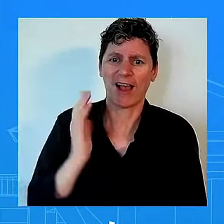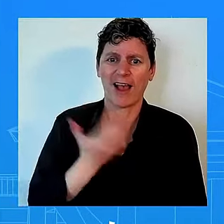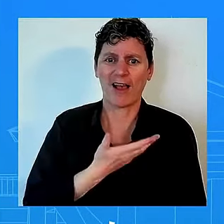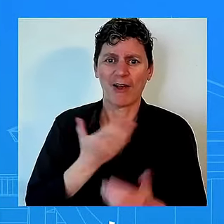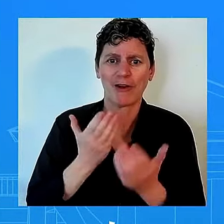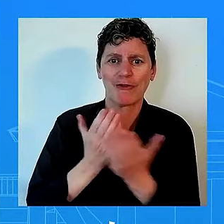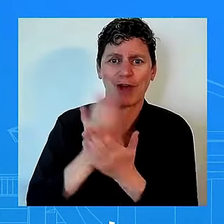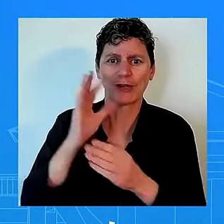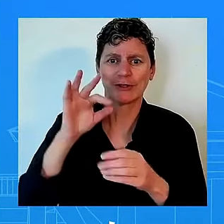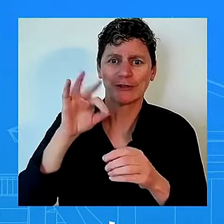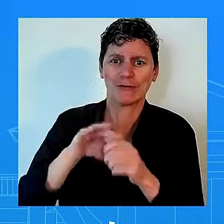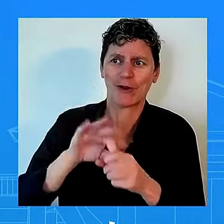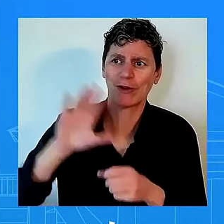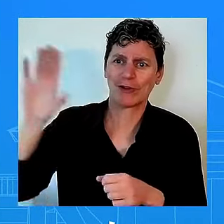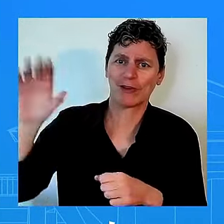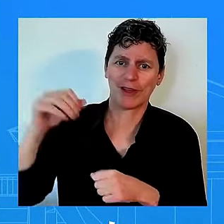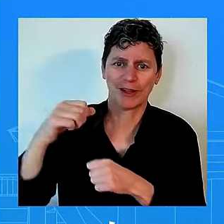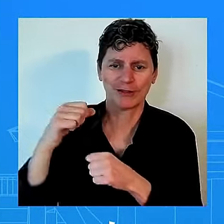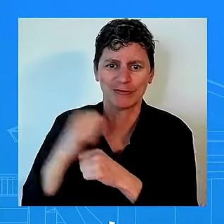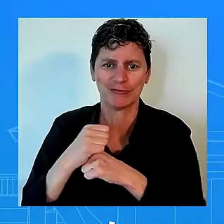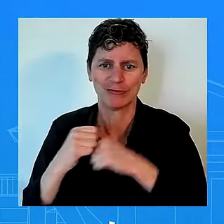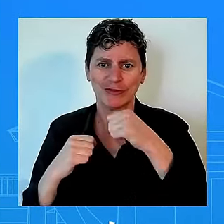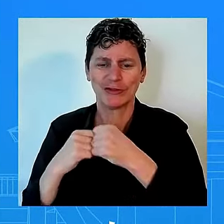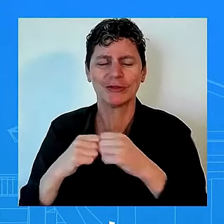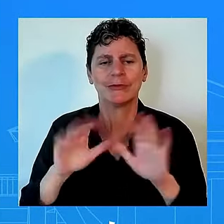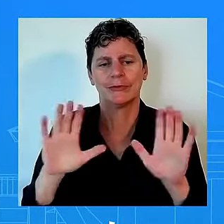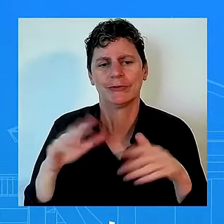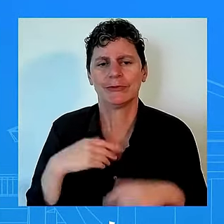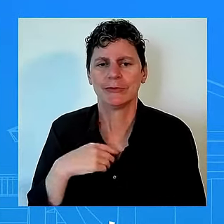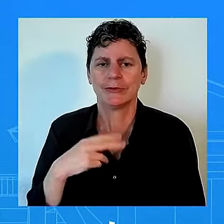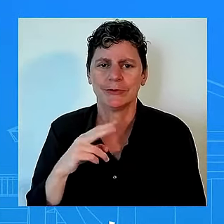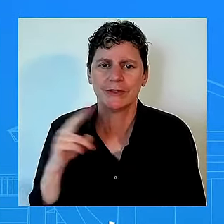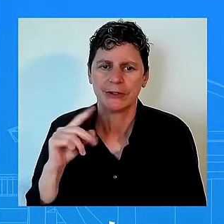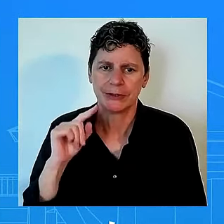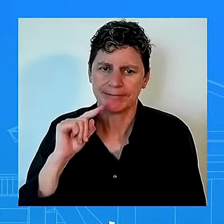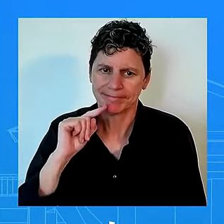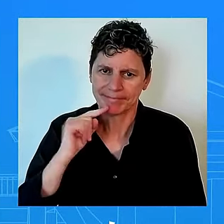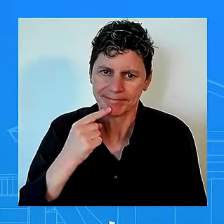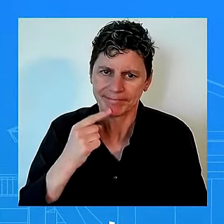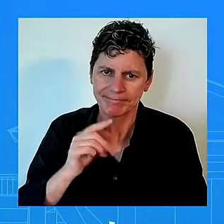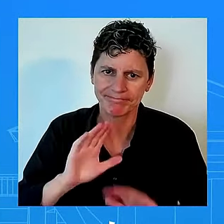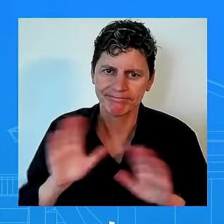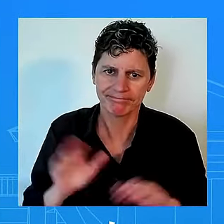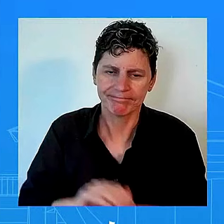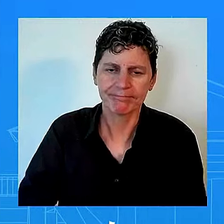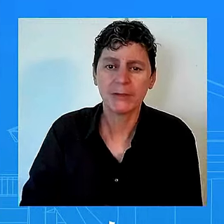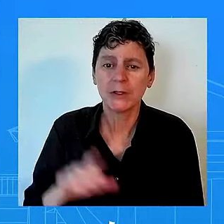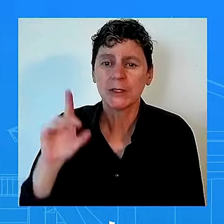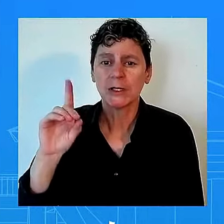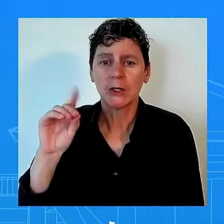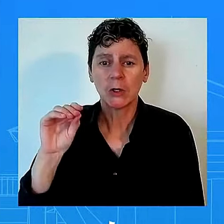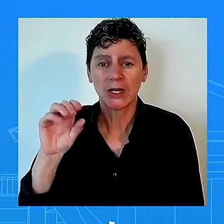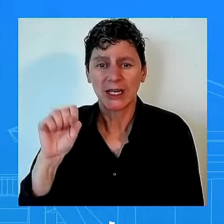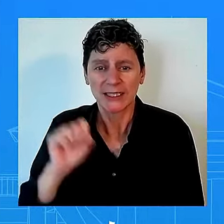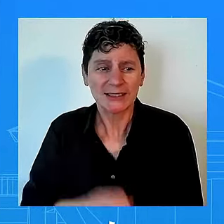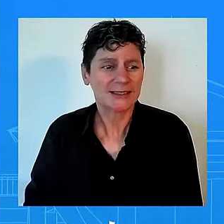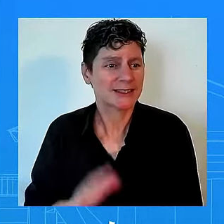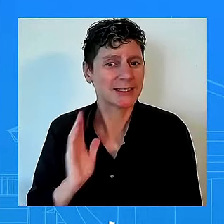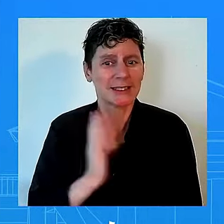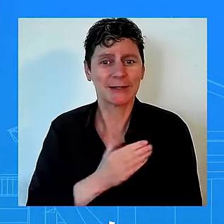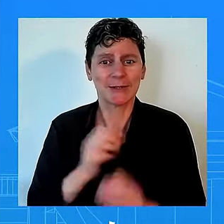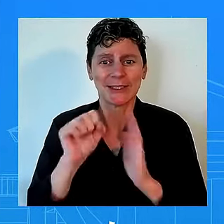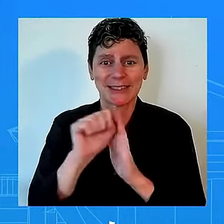make it clear that the u.s and want to be clear is not only targeting rt's covert operations we learned that in